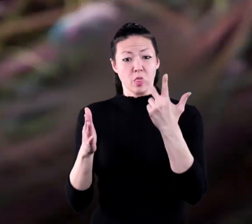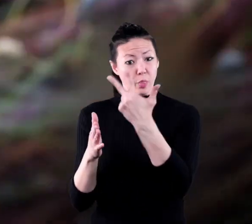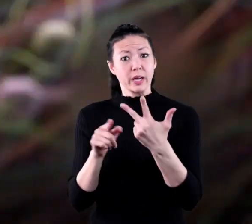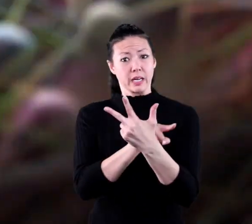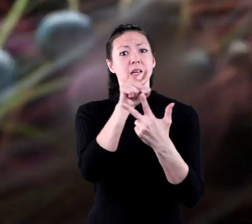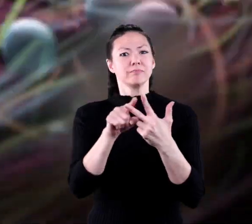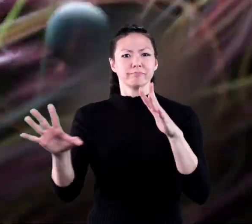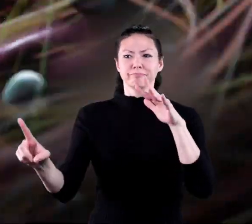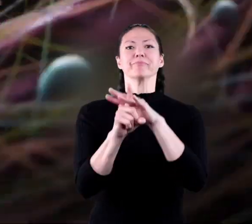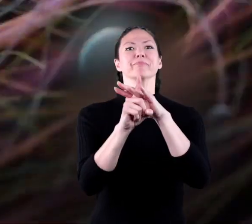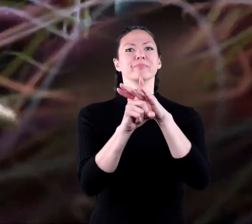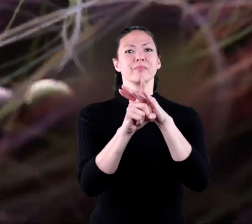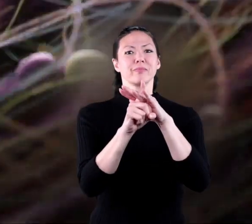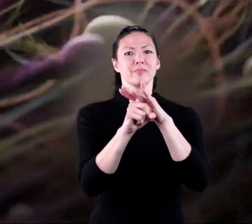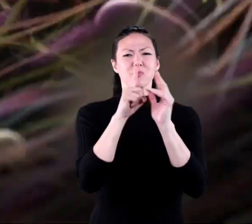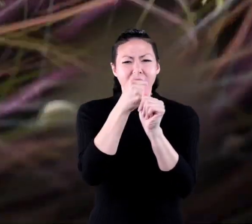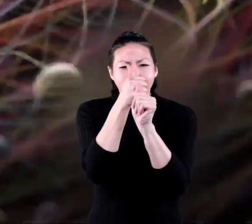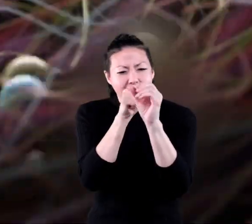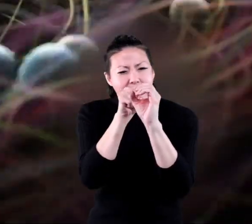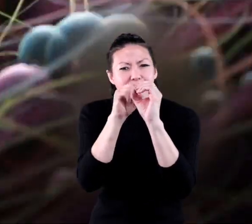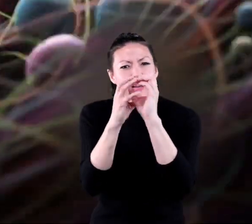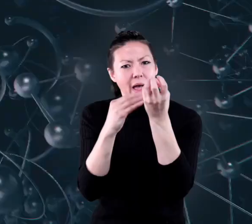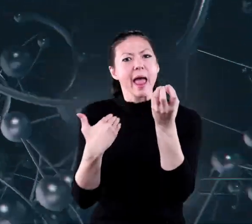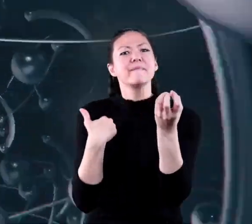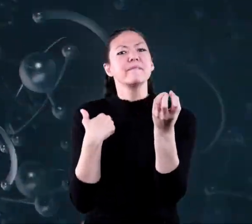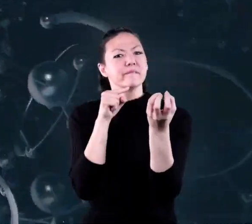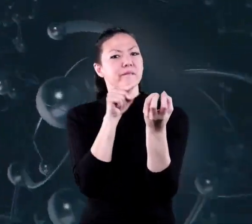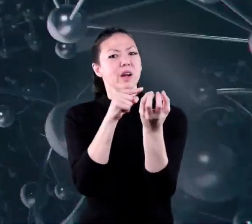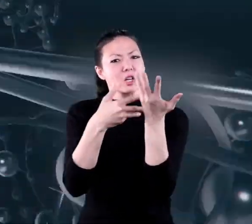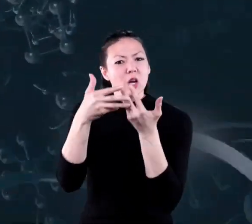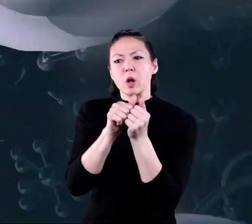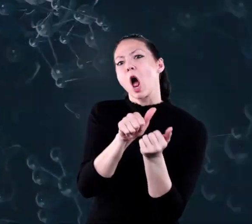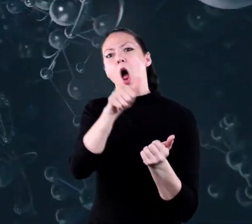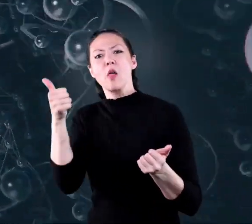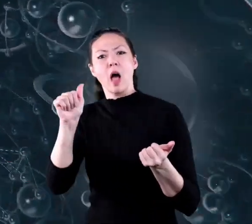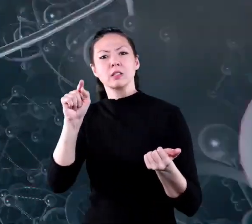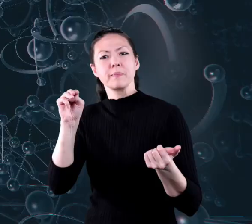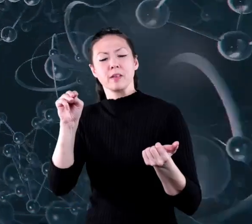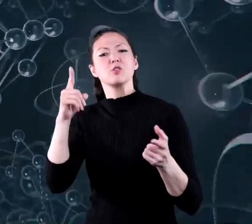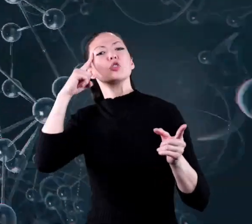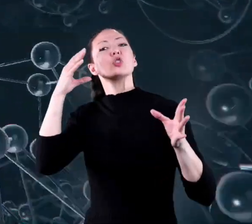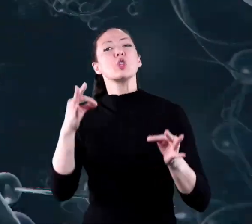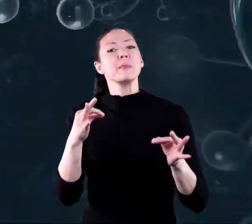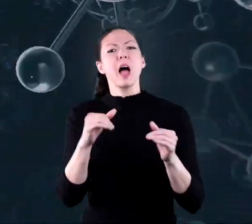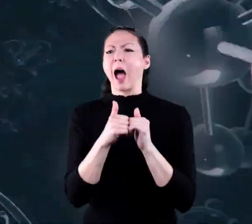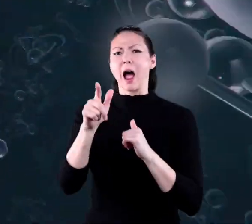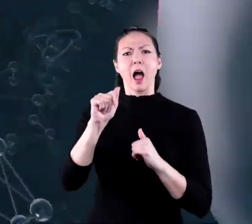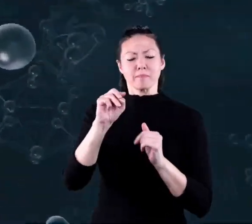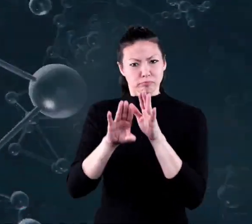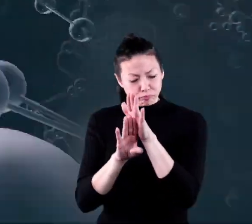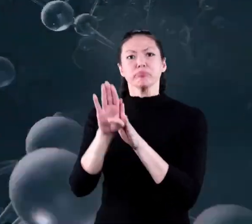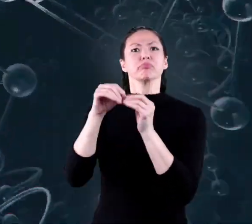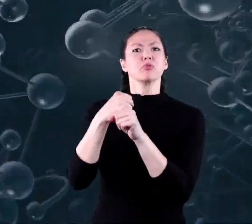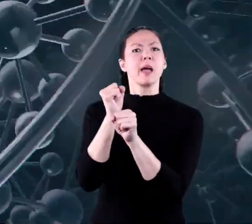the way these three particles exist within every atom, and the way they interact with other atoms, help determine what